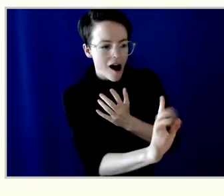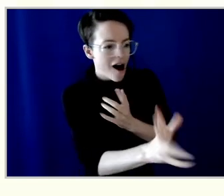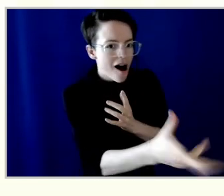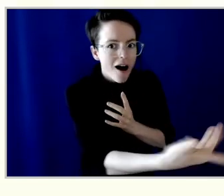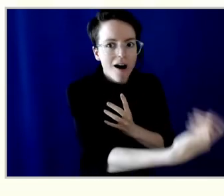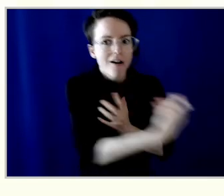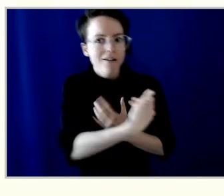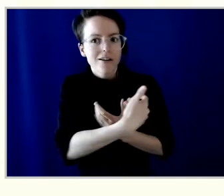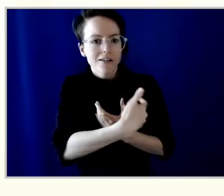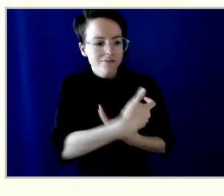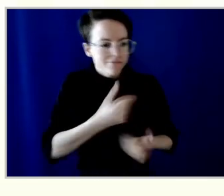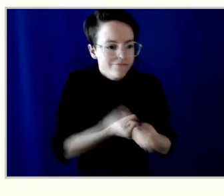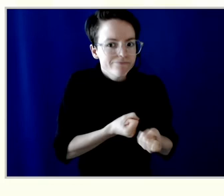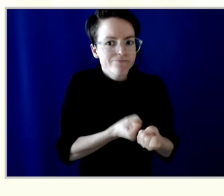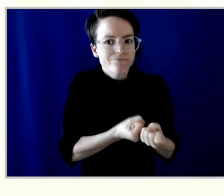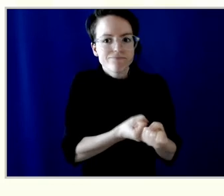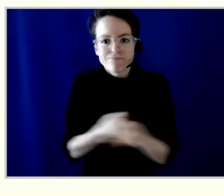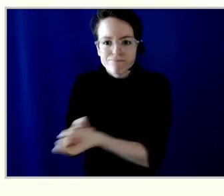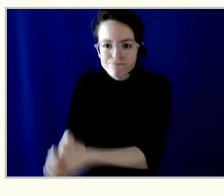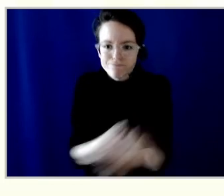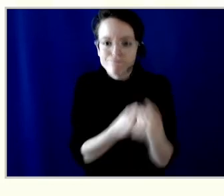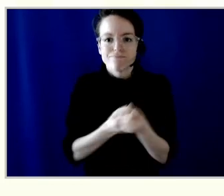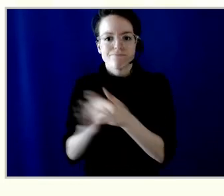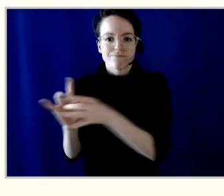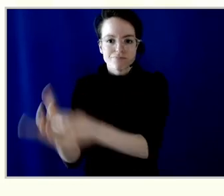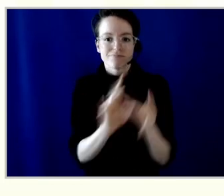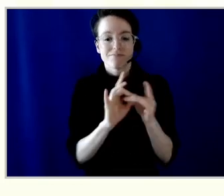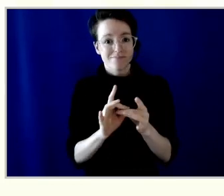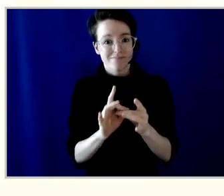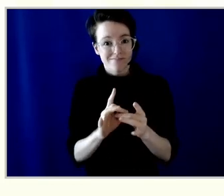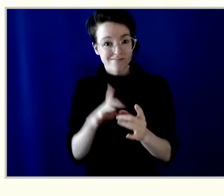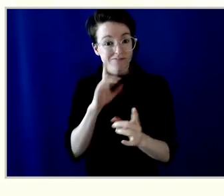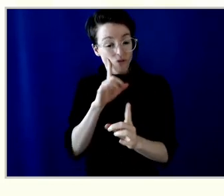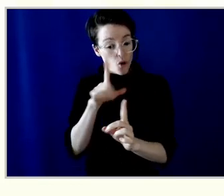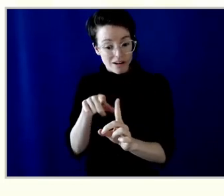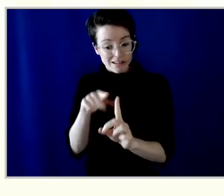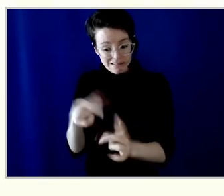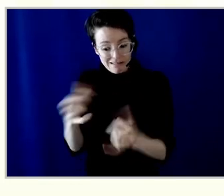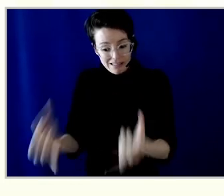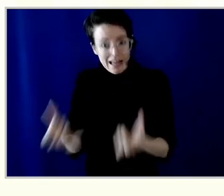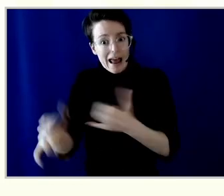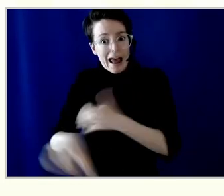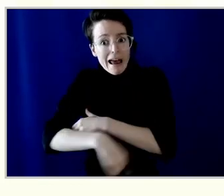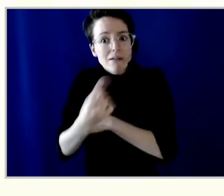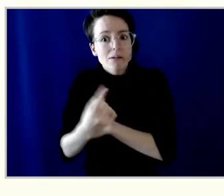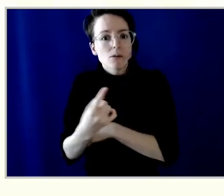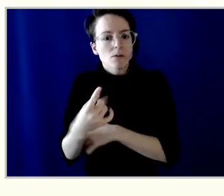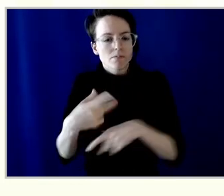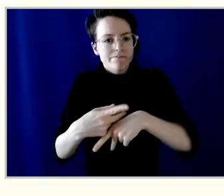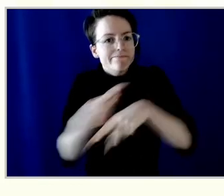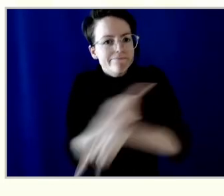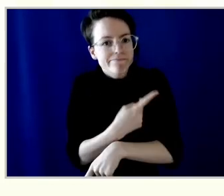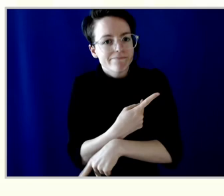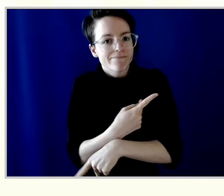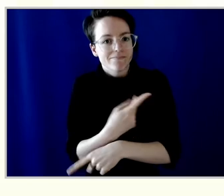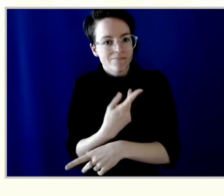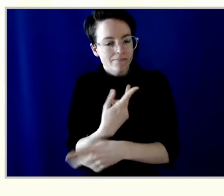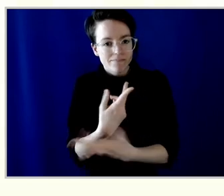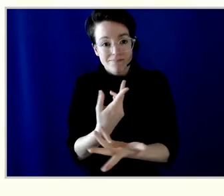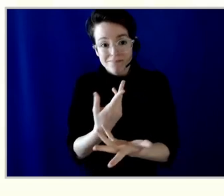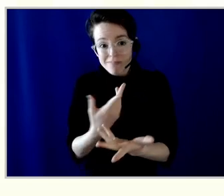The climate emergency is getting worse. COVID is still around us. Housing is still not affordable for many.